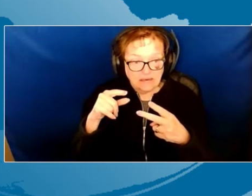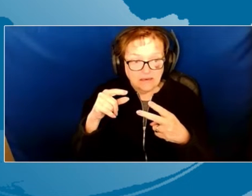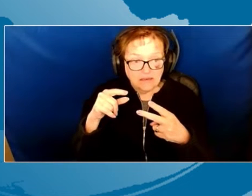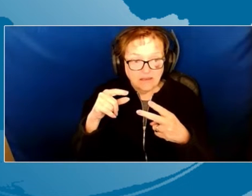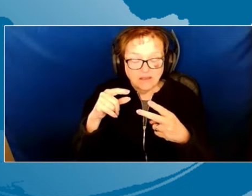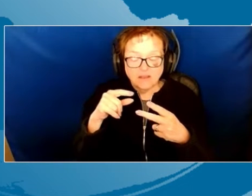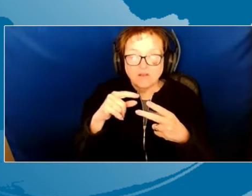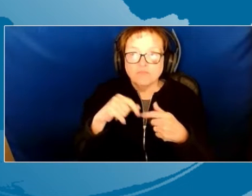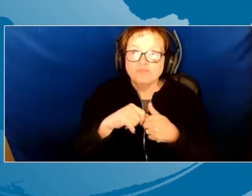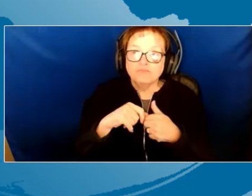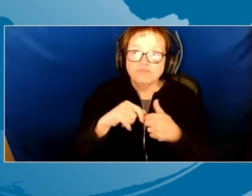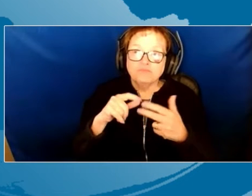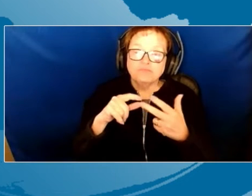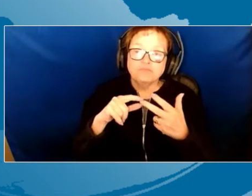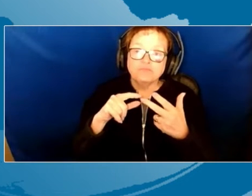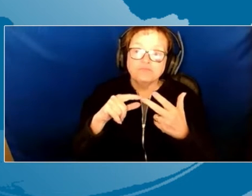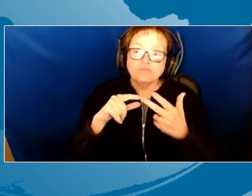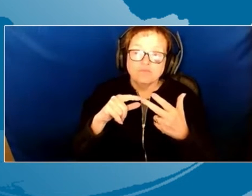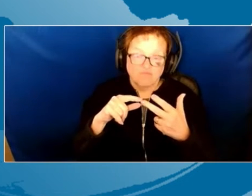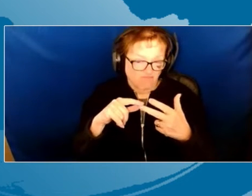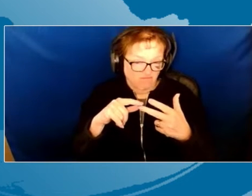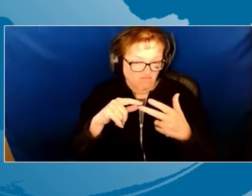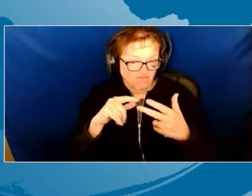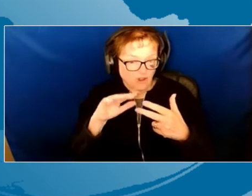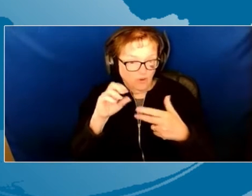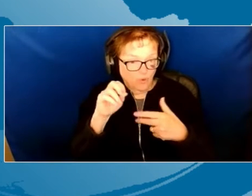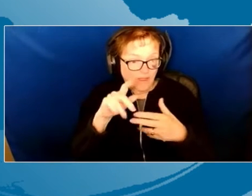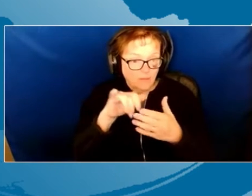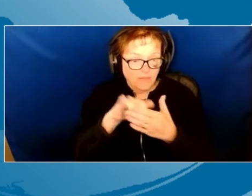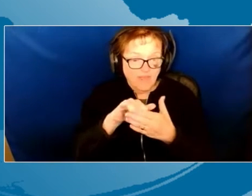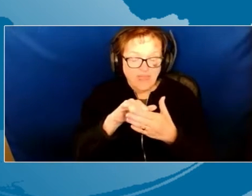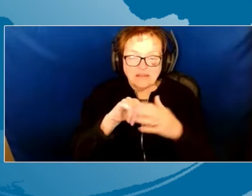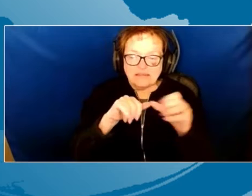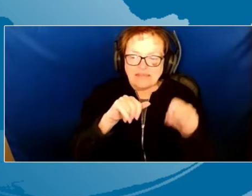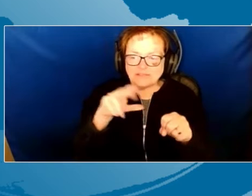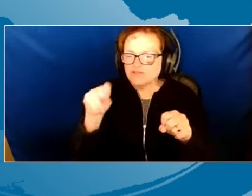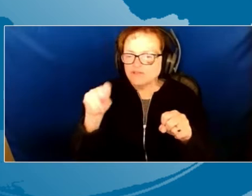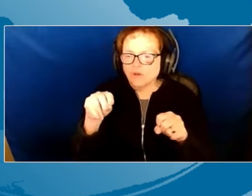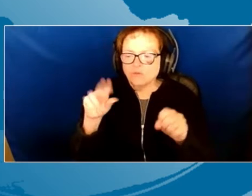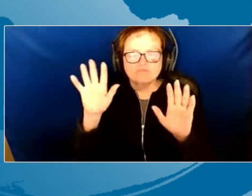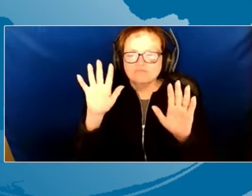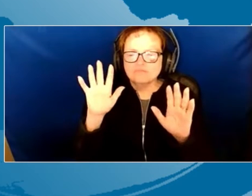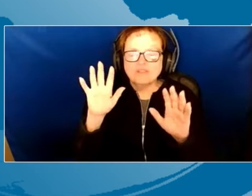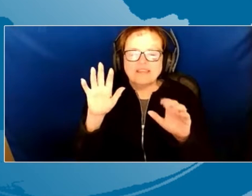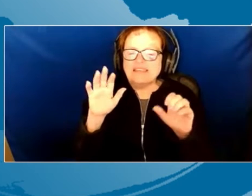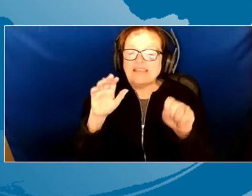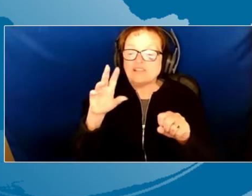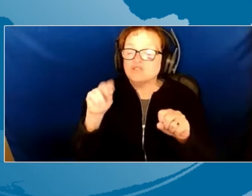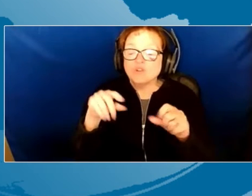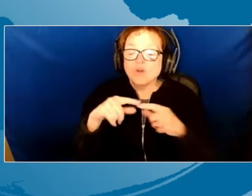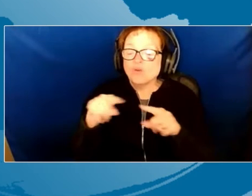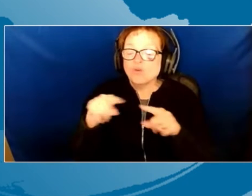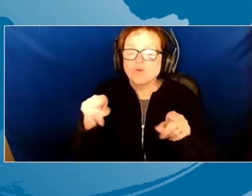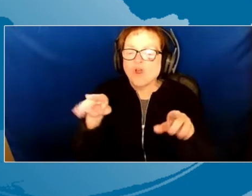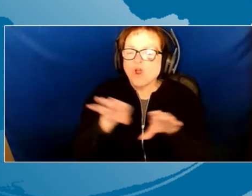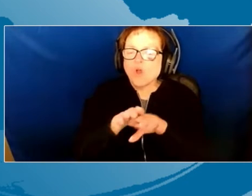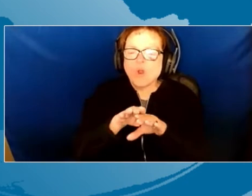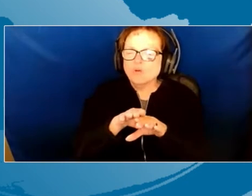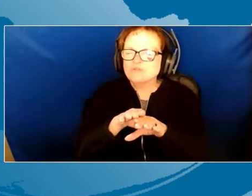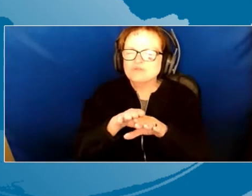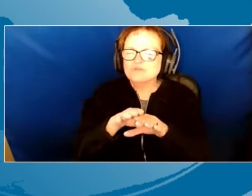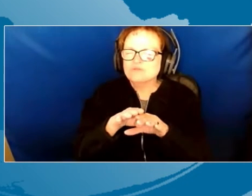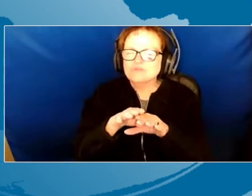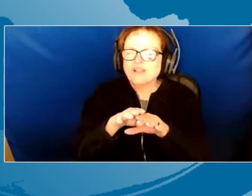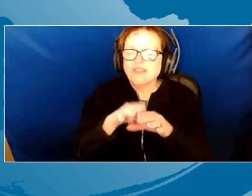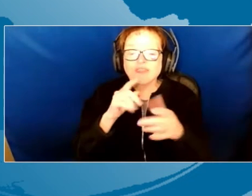Are you, are you okay with that? See, yes, no. Yes, no questions are closed ended questions and they